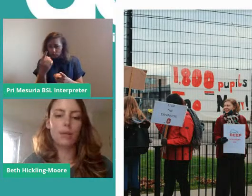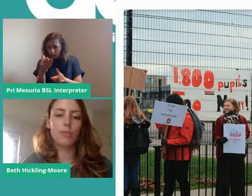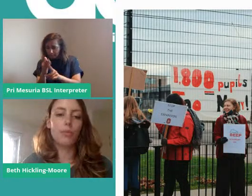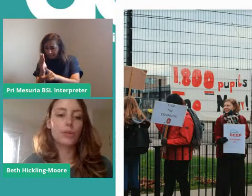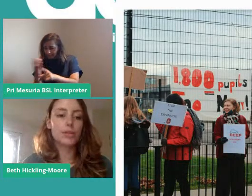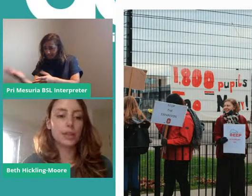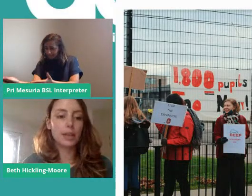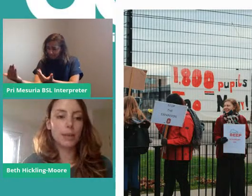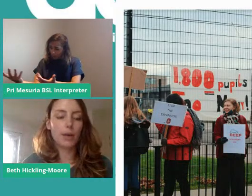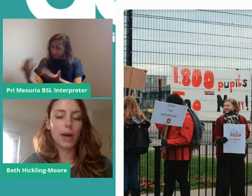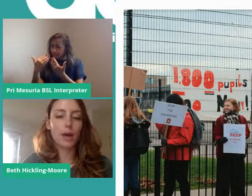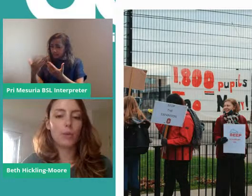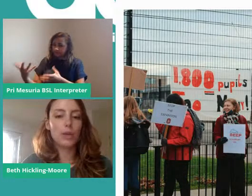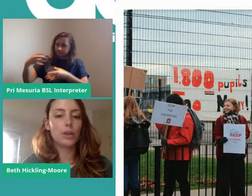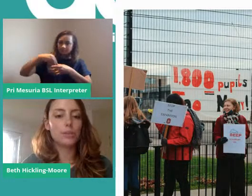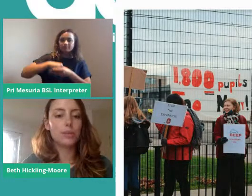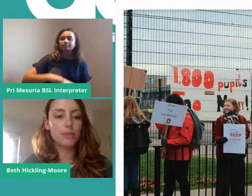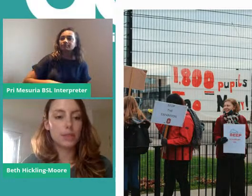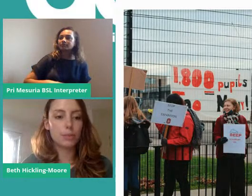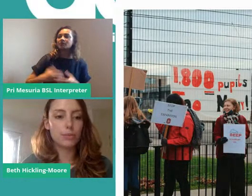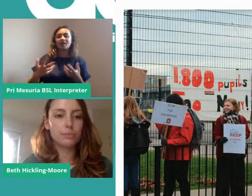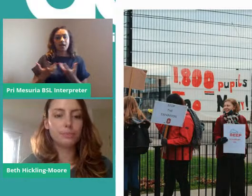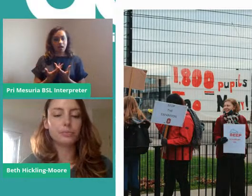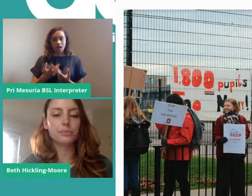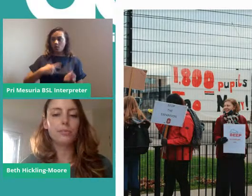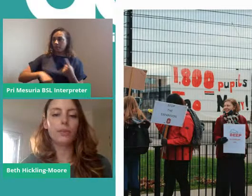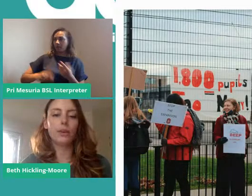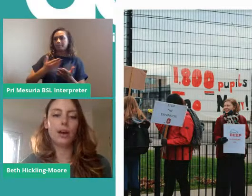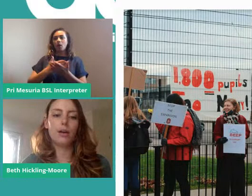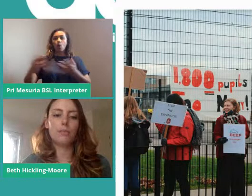was thinking about how we could be visible.